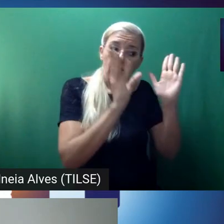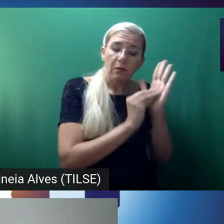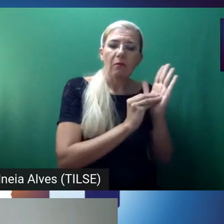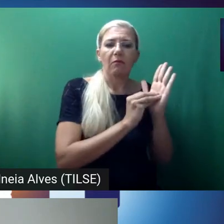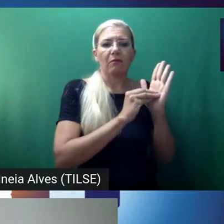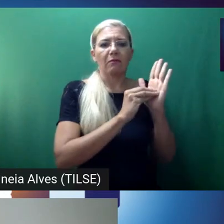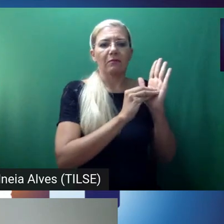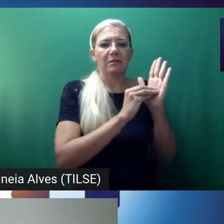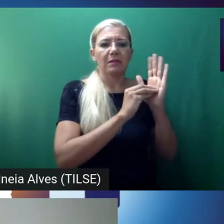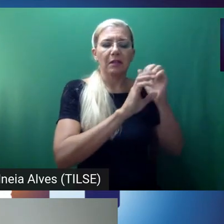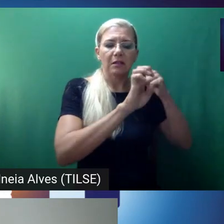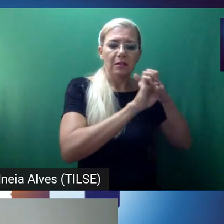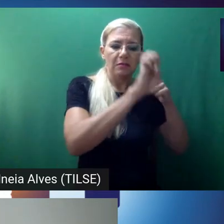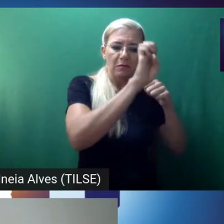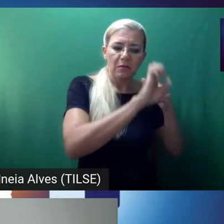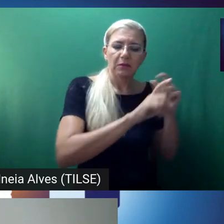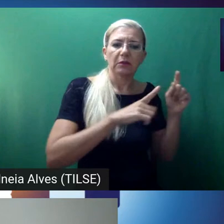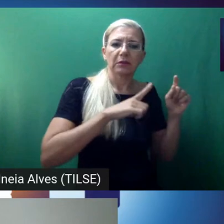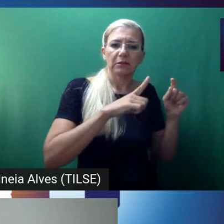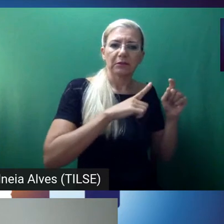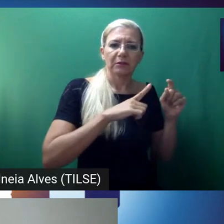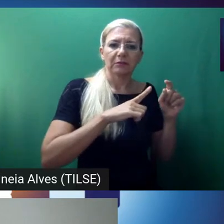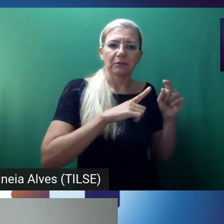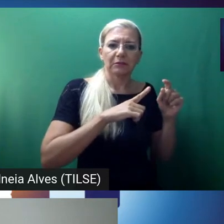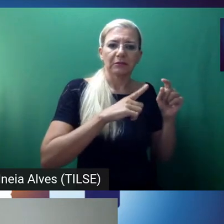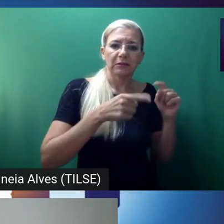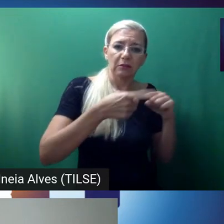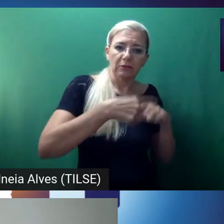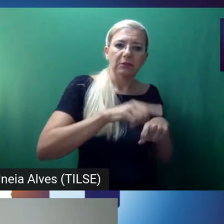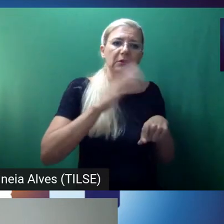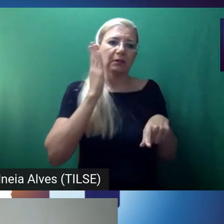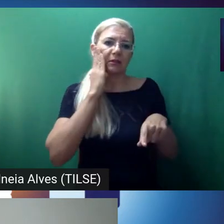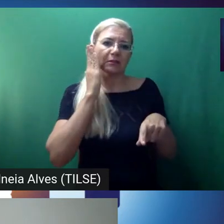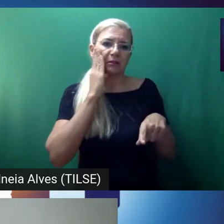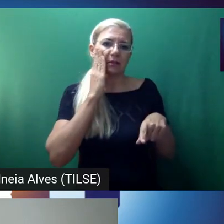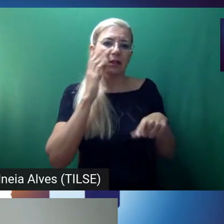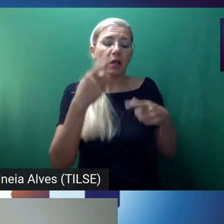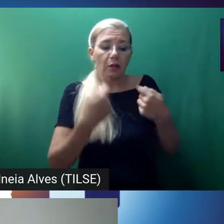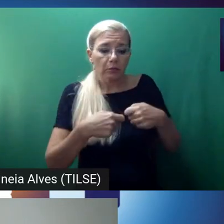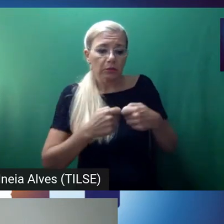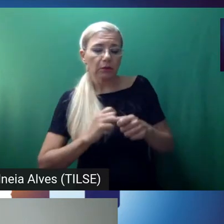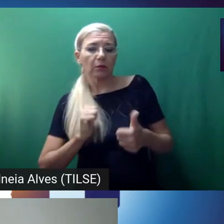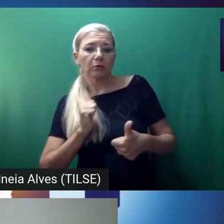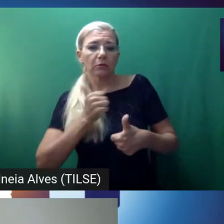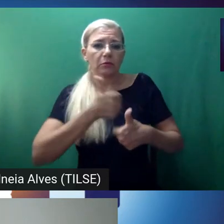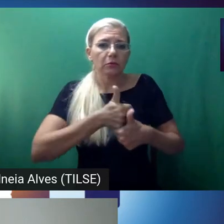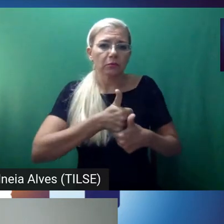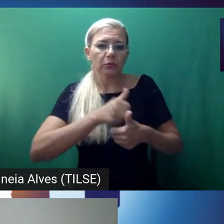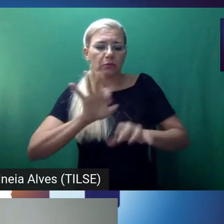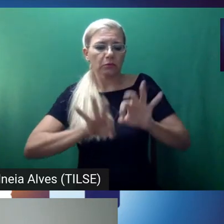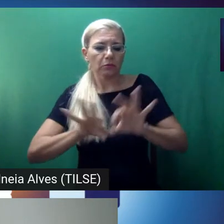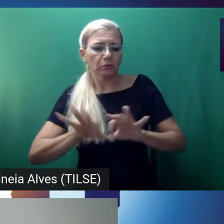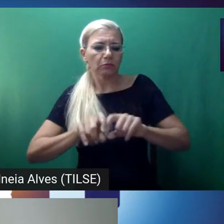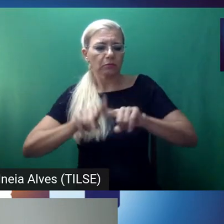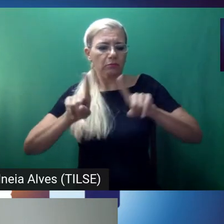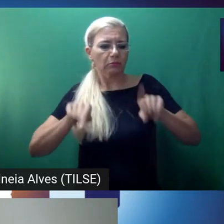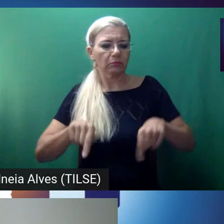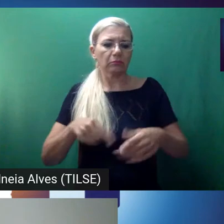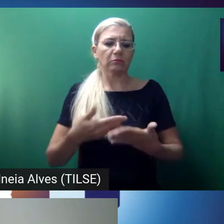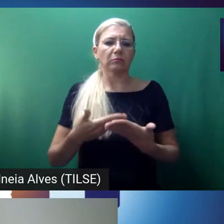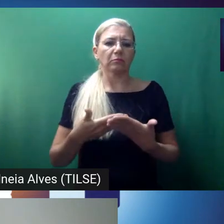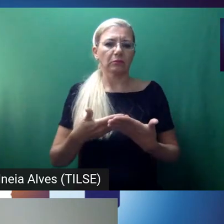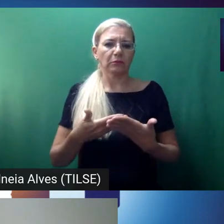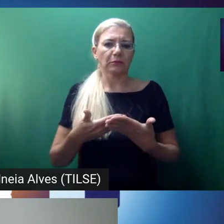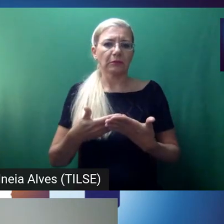specialist will know the content, but maybe need support with the instructional part, the design of the course part. And so, you